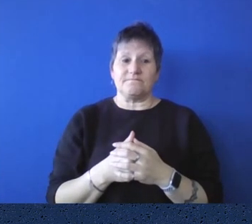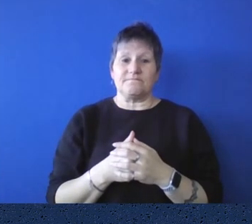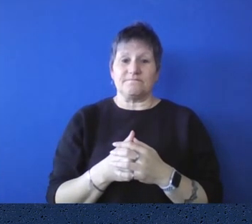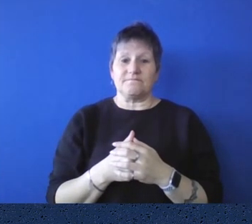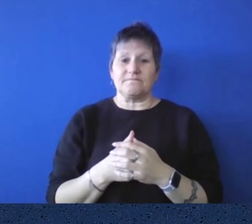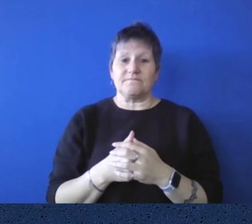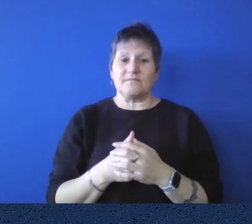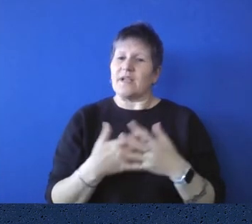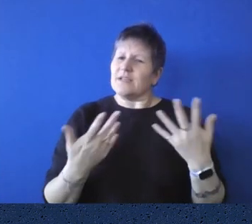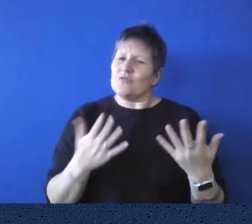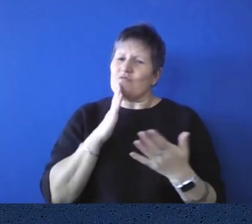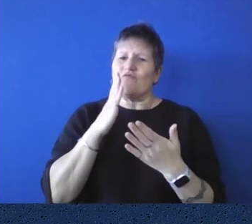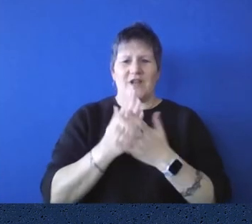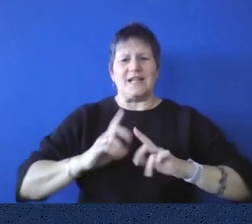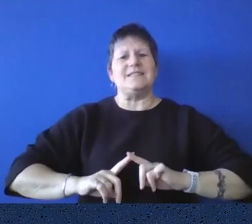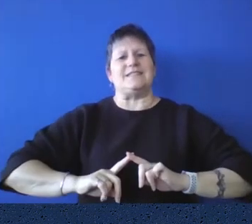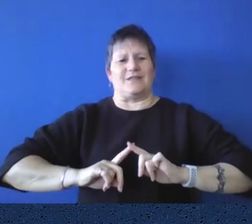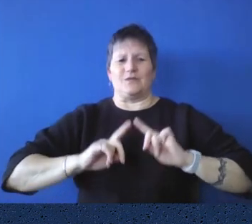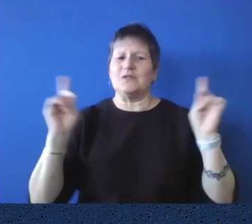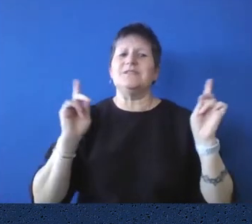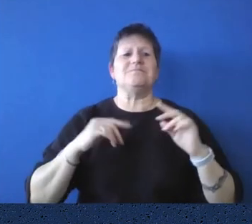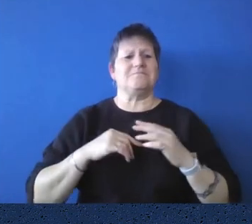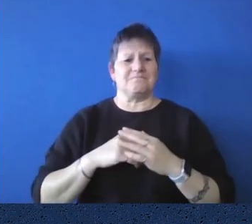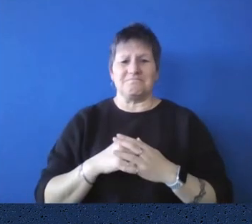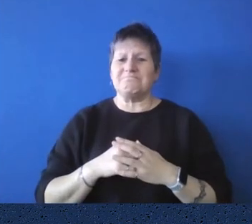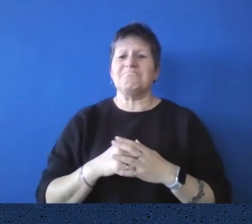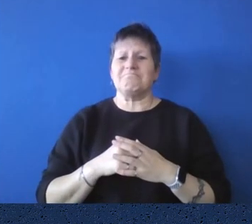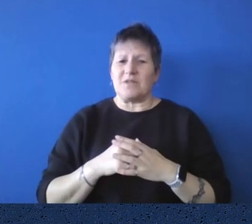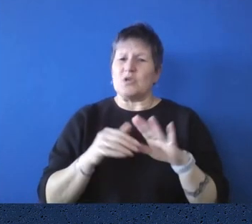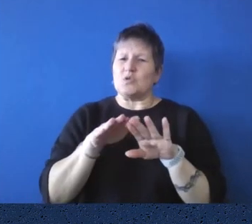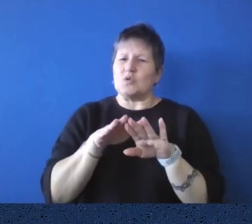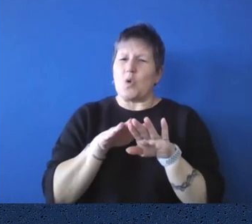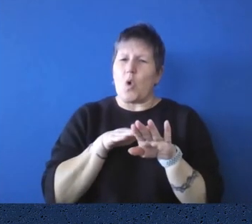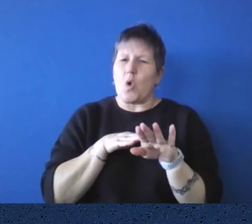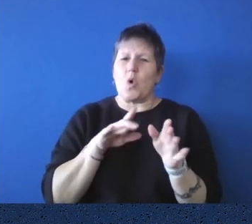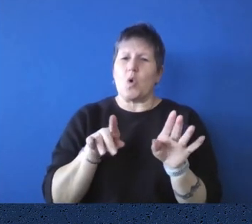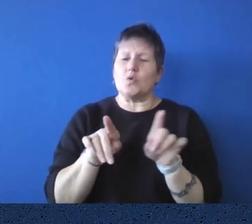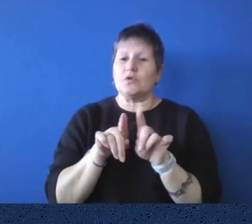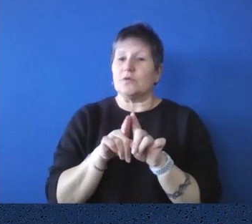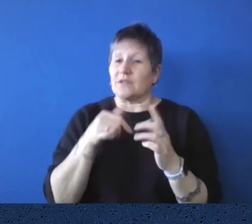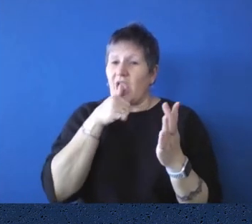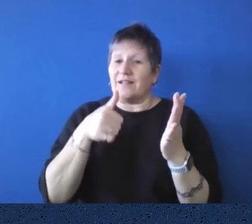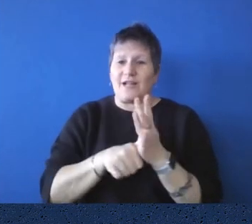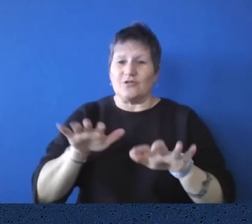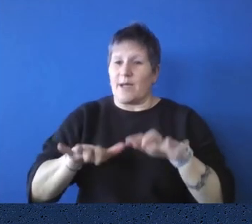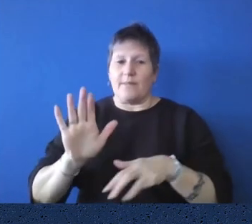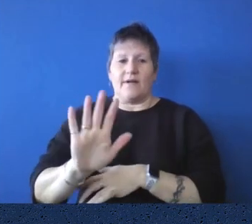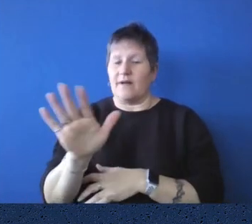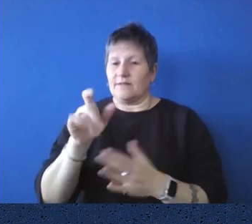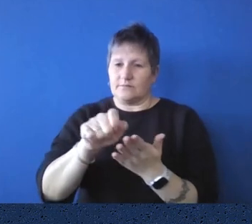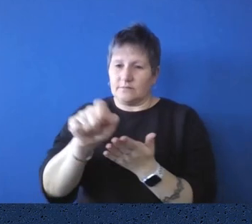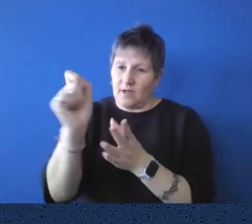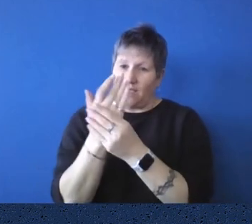yeah, it was quite different. It was quite slow because you're writing the letter by hand, you're posting it in the mail.